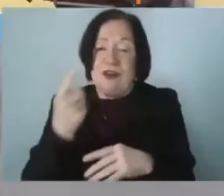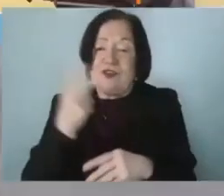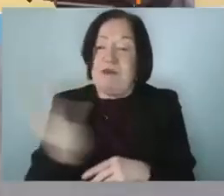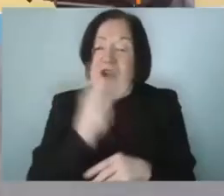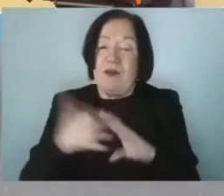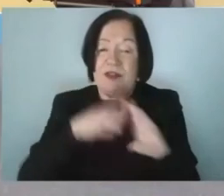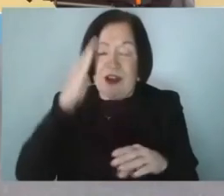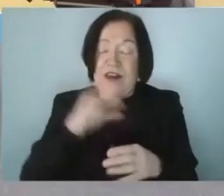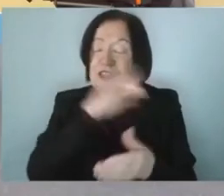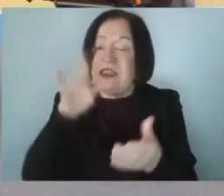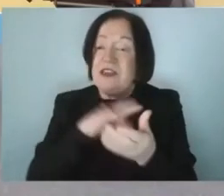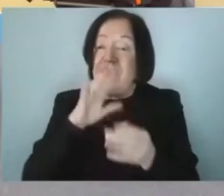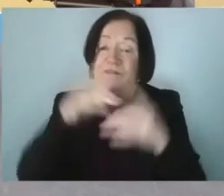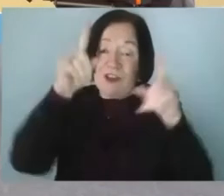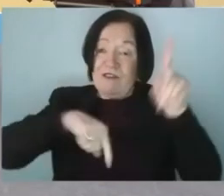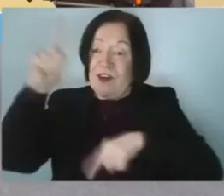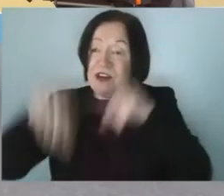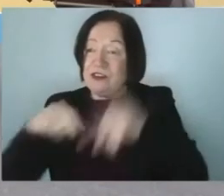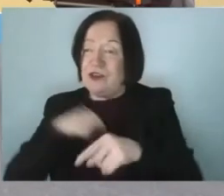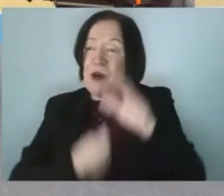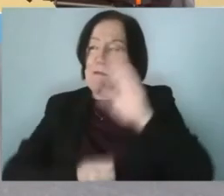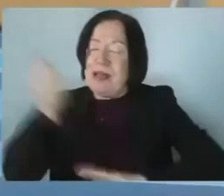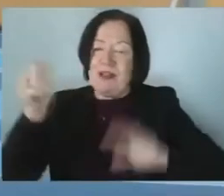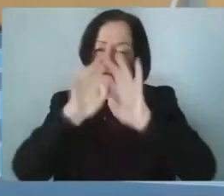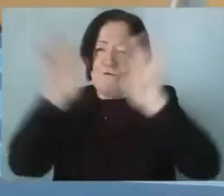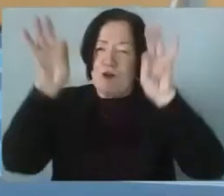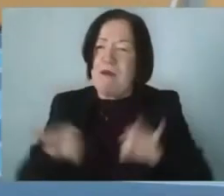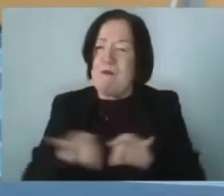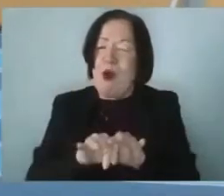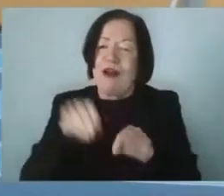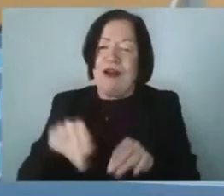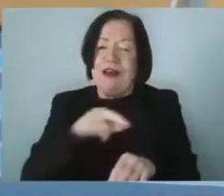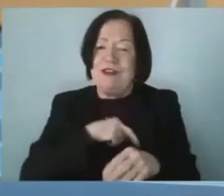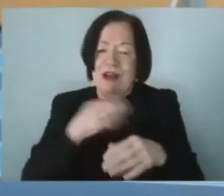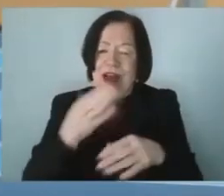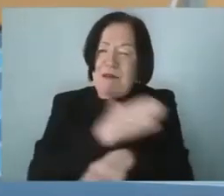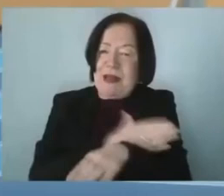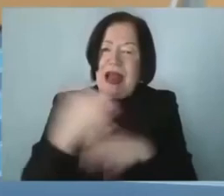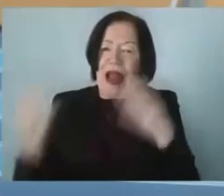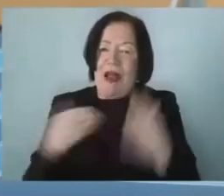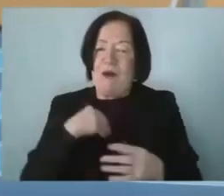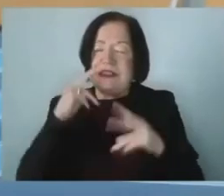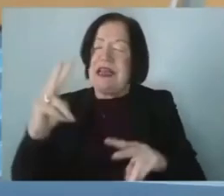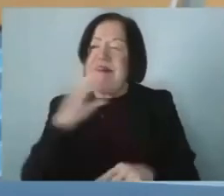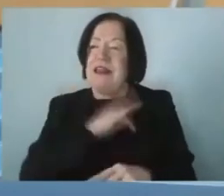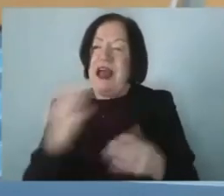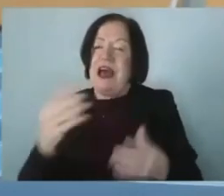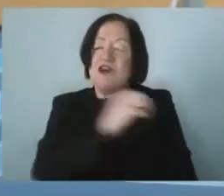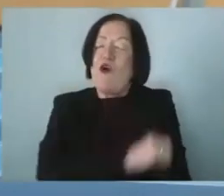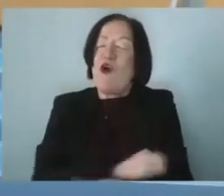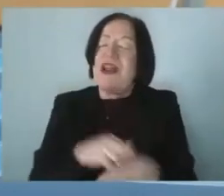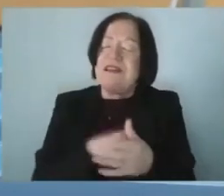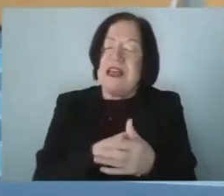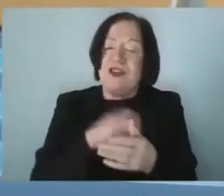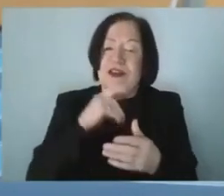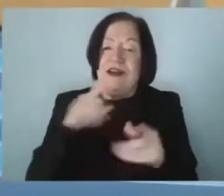center of diversity to kind of build that framework and to really kind of benchmark ourselves about where we are as as organizations but also